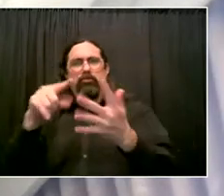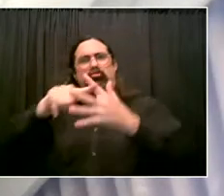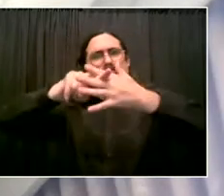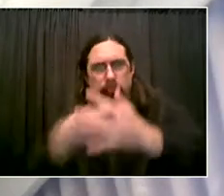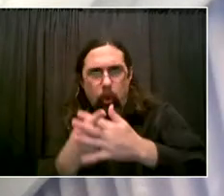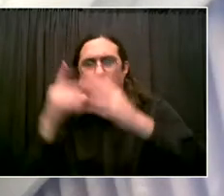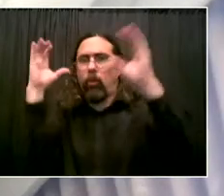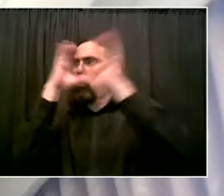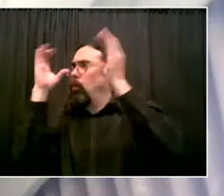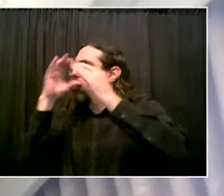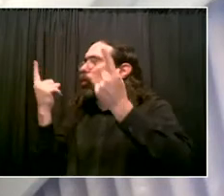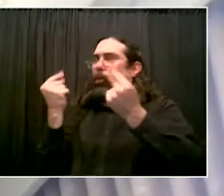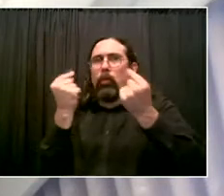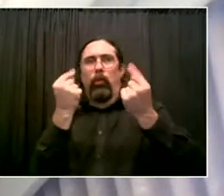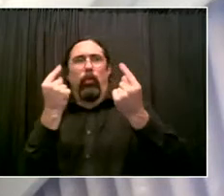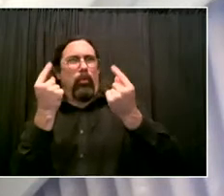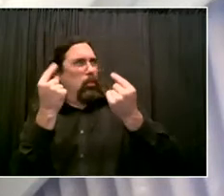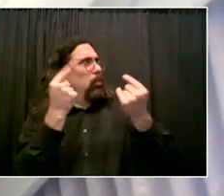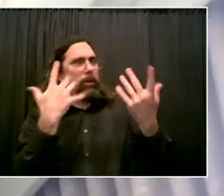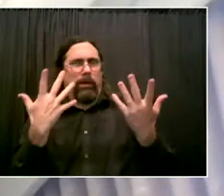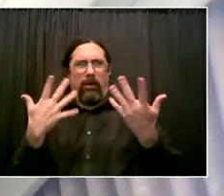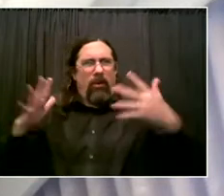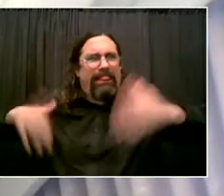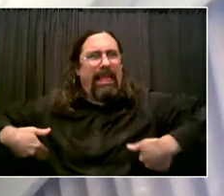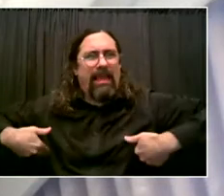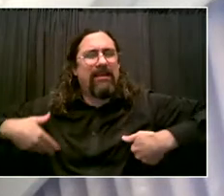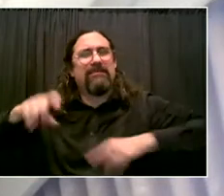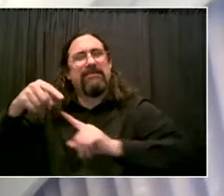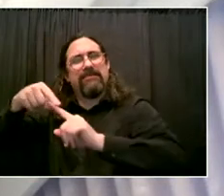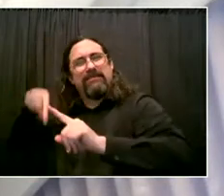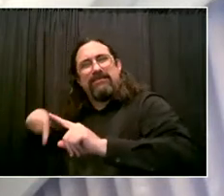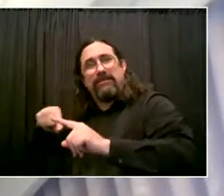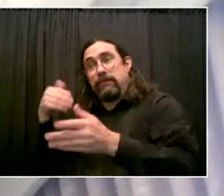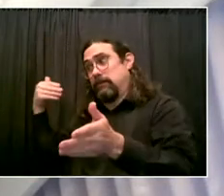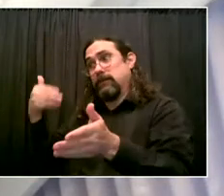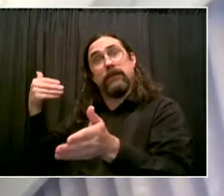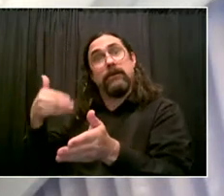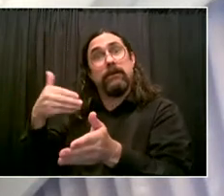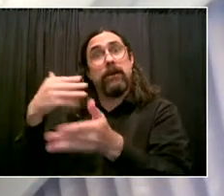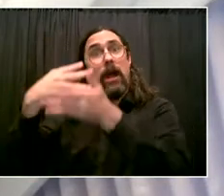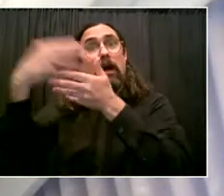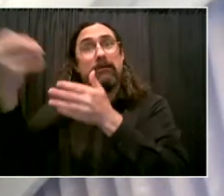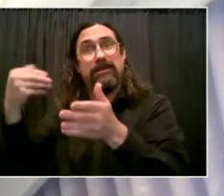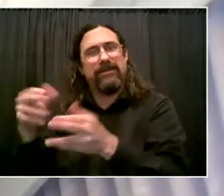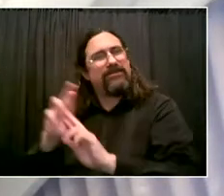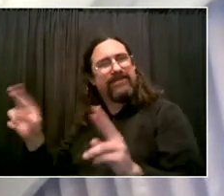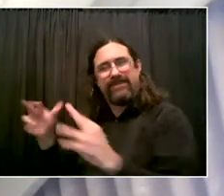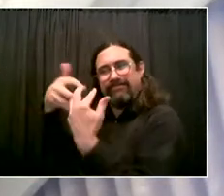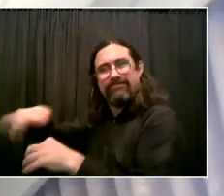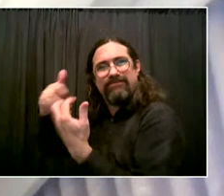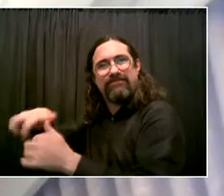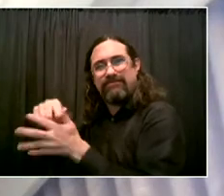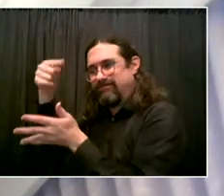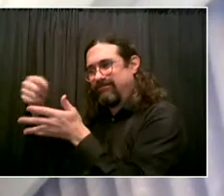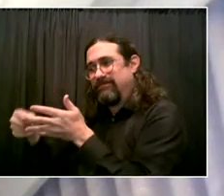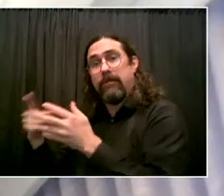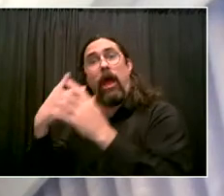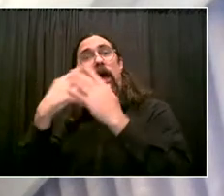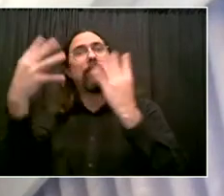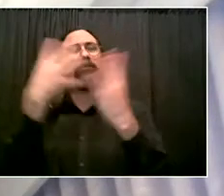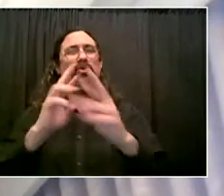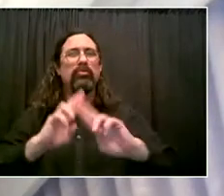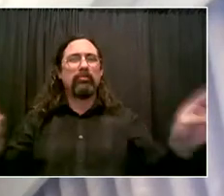it is absolutely important that we, you know, we make sure that people have housing, we make sure that they have healthcare, we make sure that they have